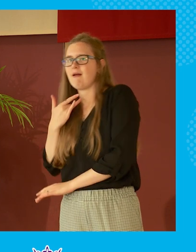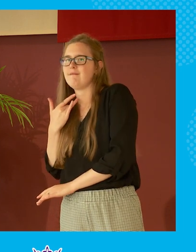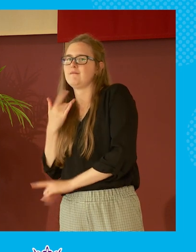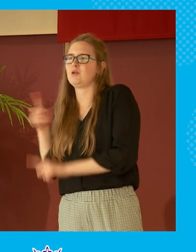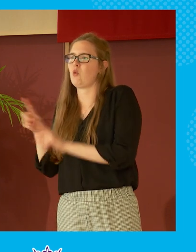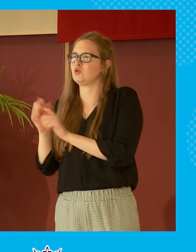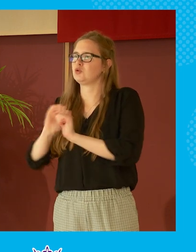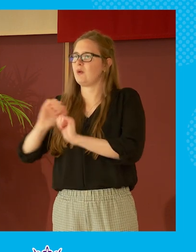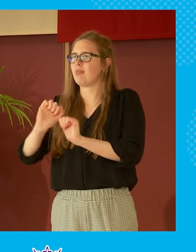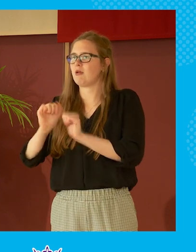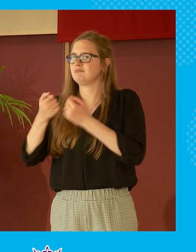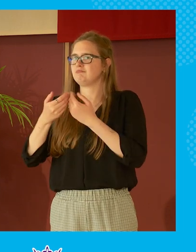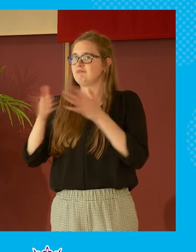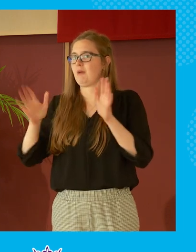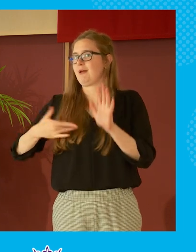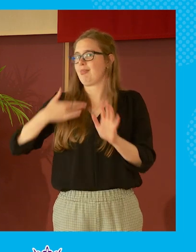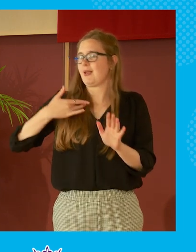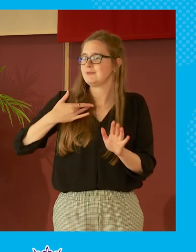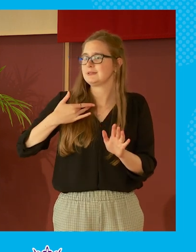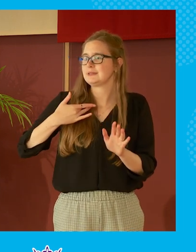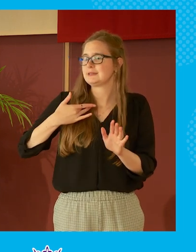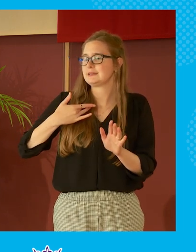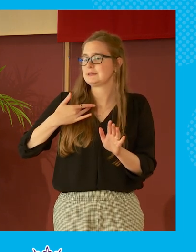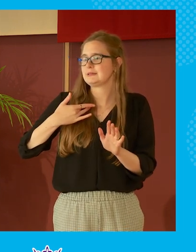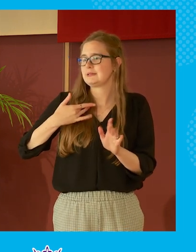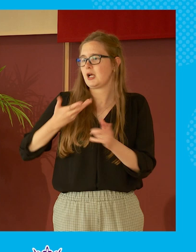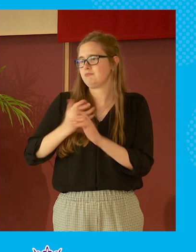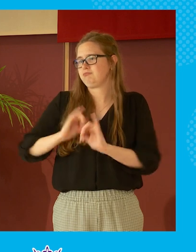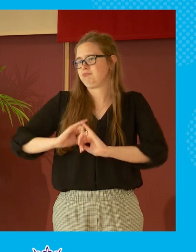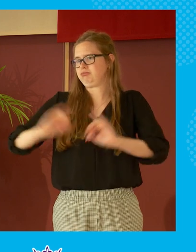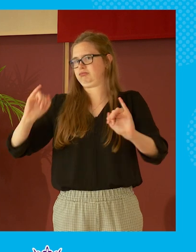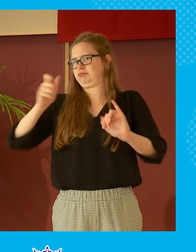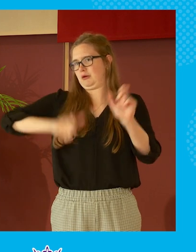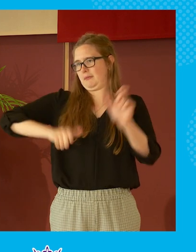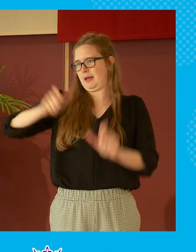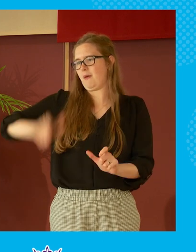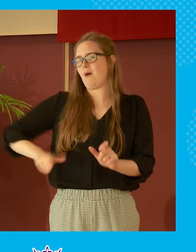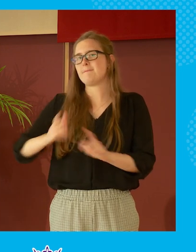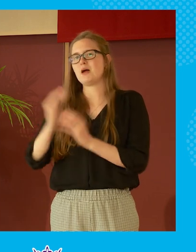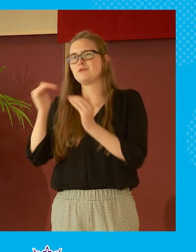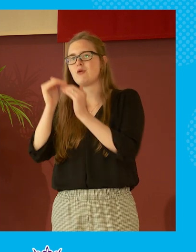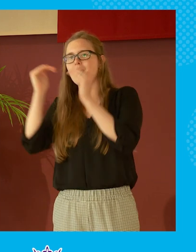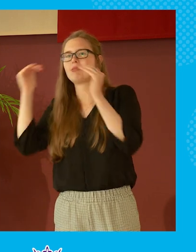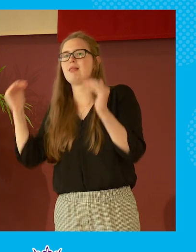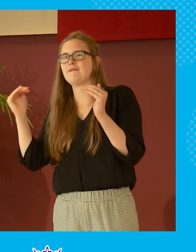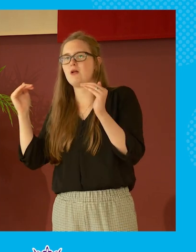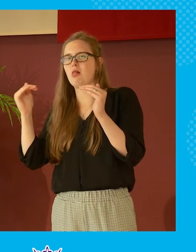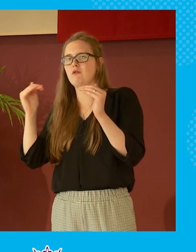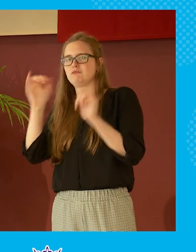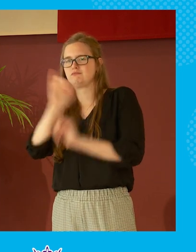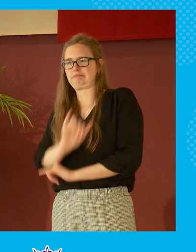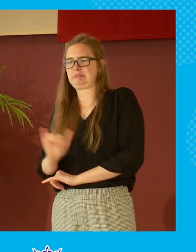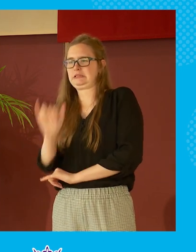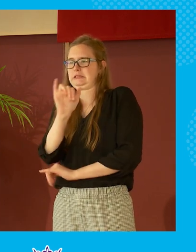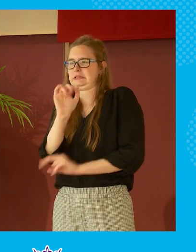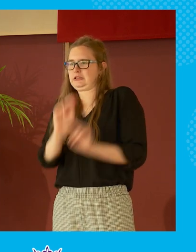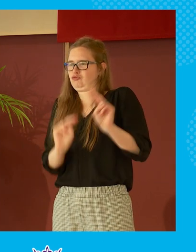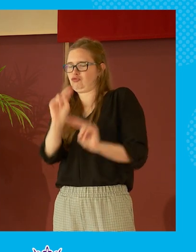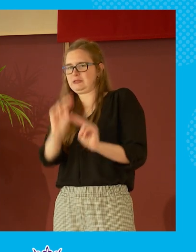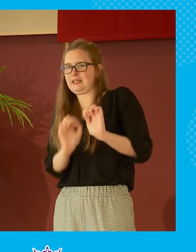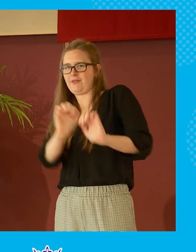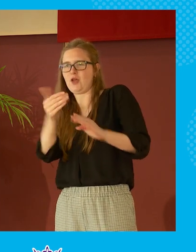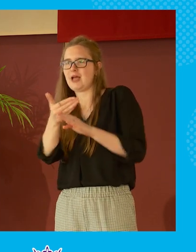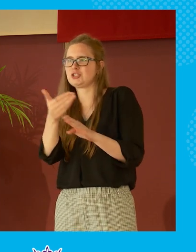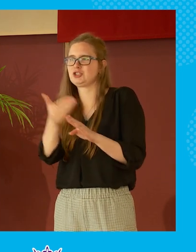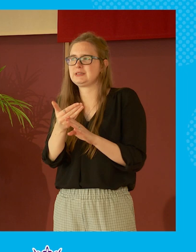in their political public lives absolute bloody scandals um but actually the level of scrutiny um of of of of their